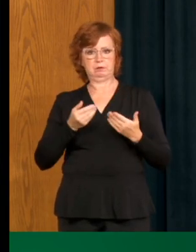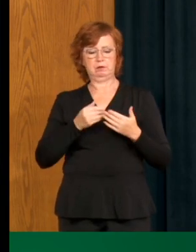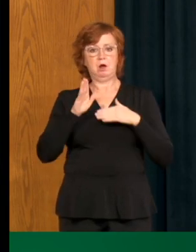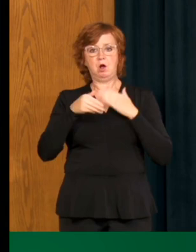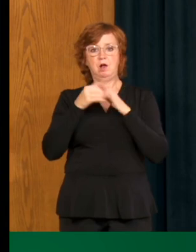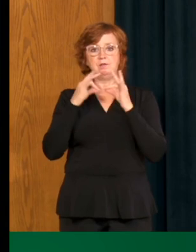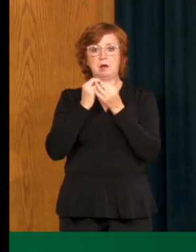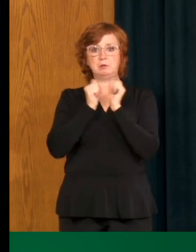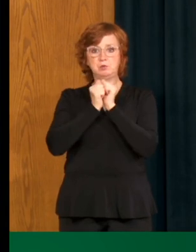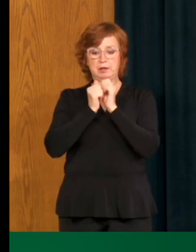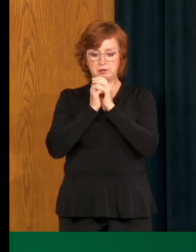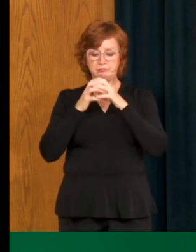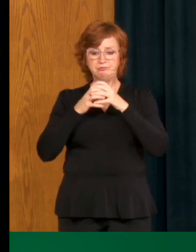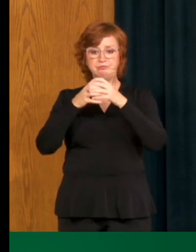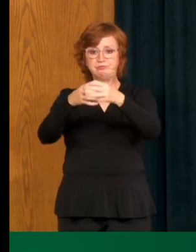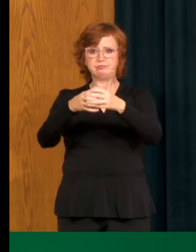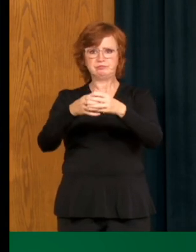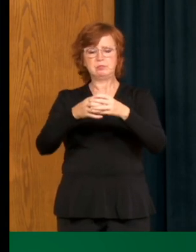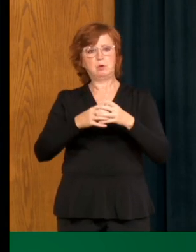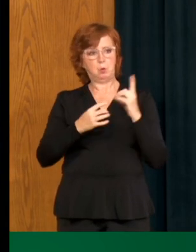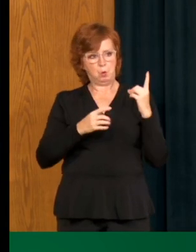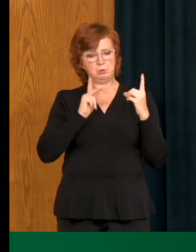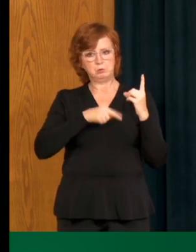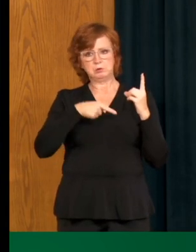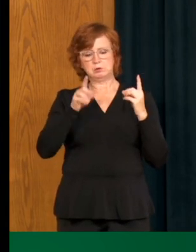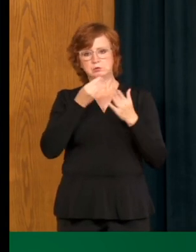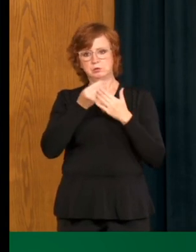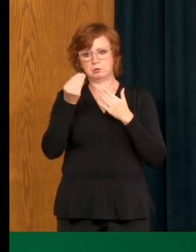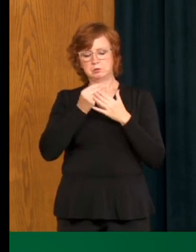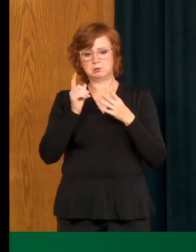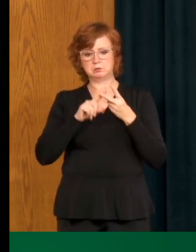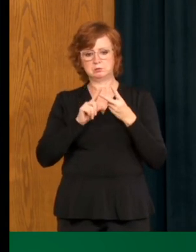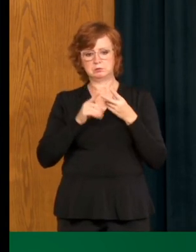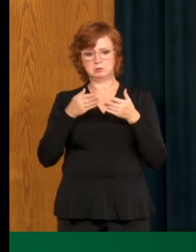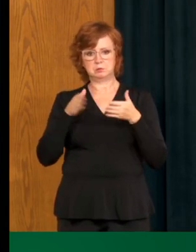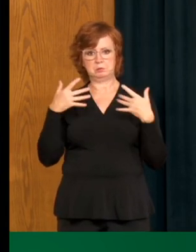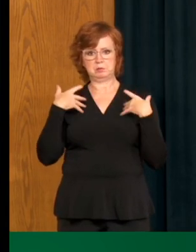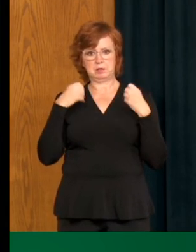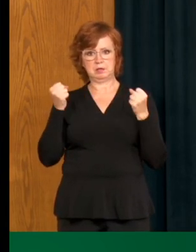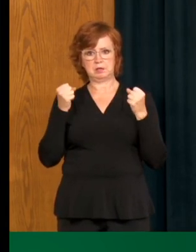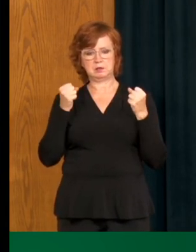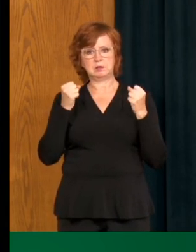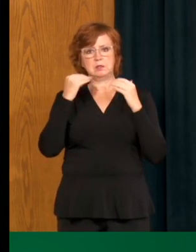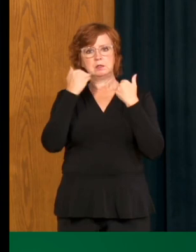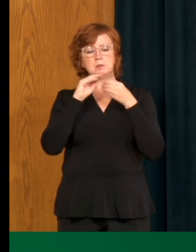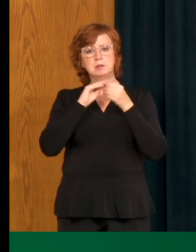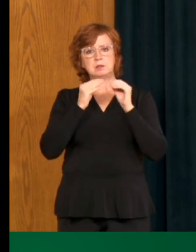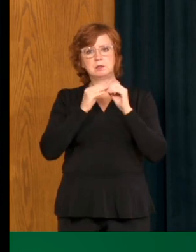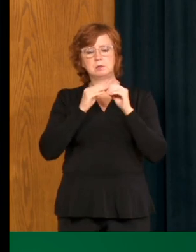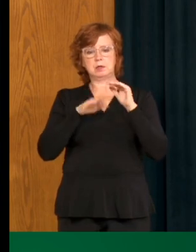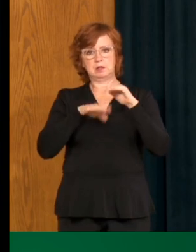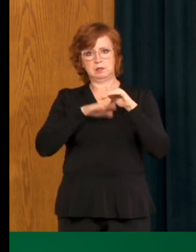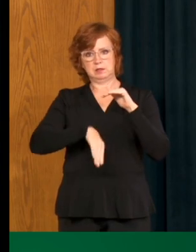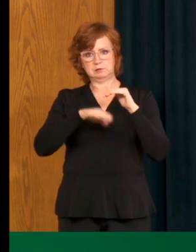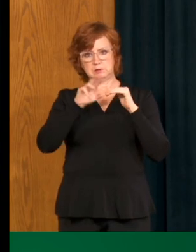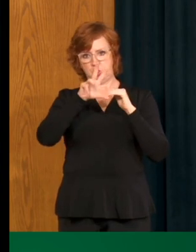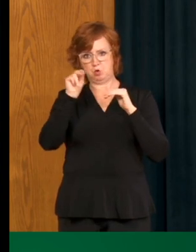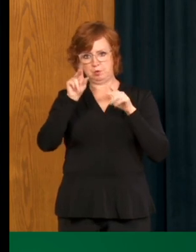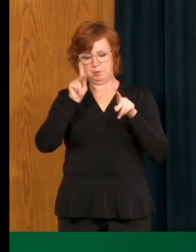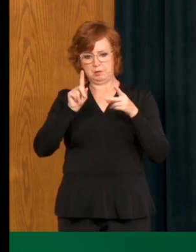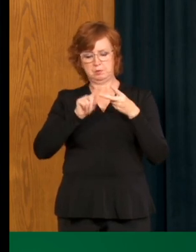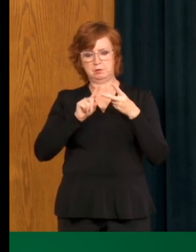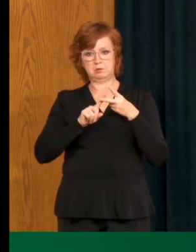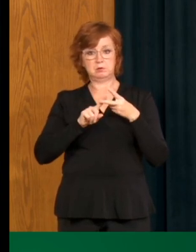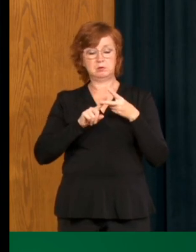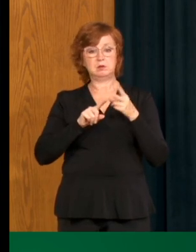The public health order around our gathering size and limiting our gathering size to 30 people. Ensuring that we don't have these large